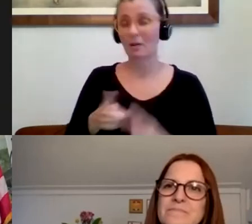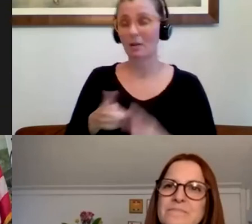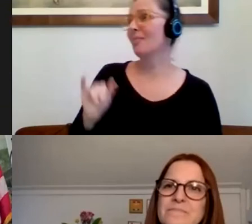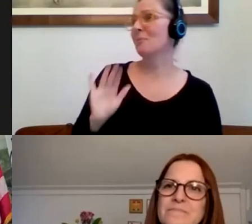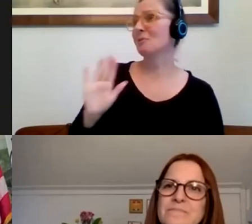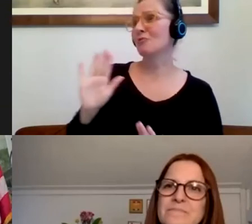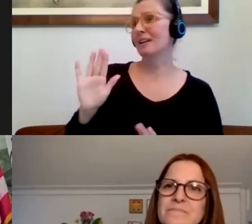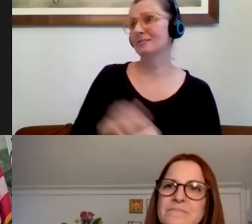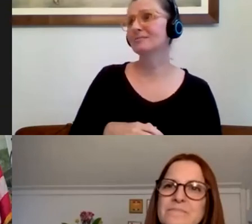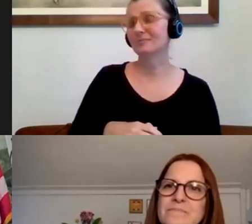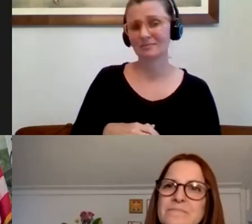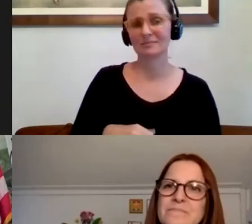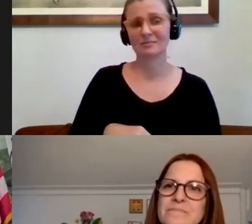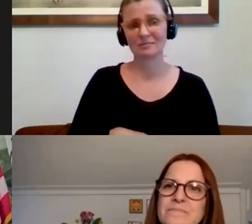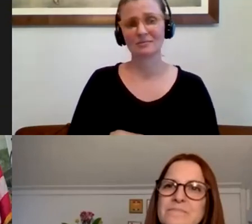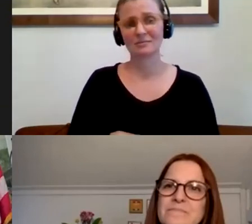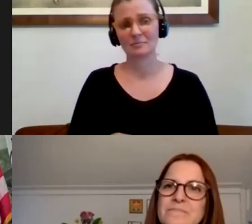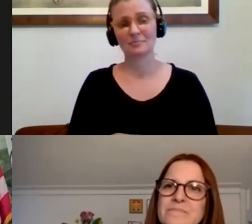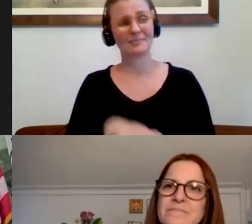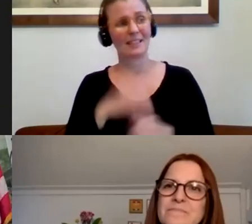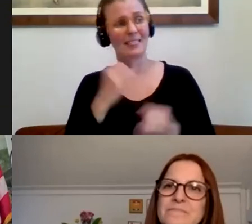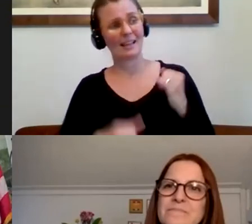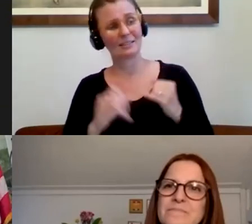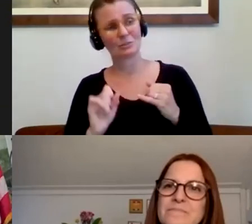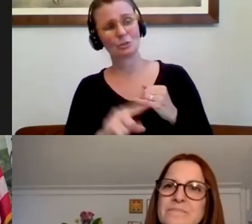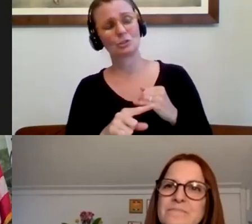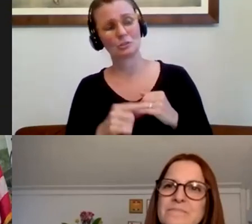Okay. And last question is, um,